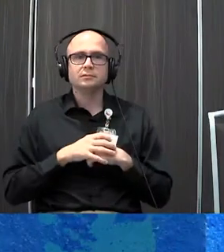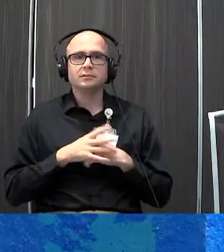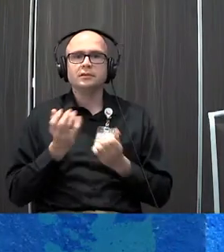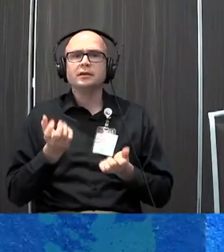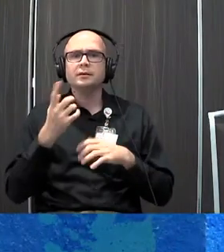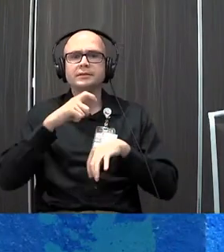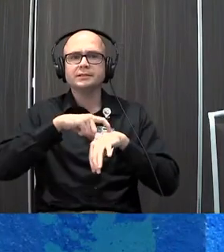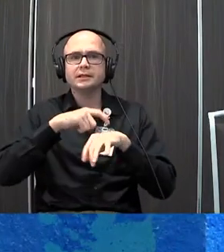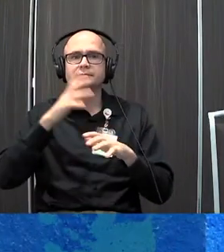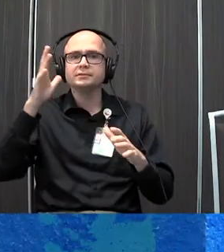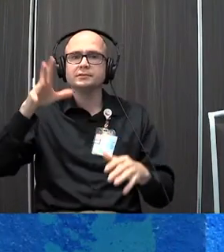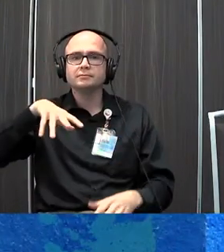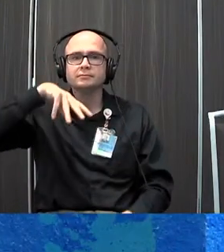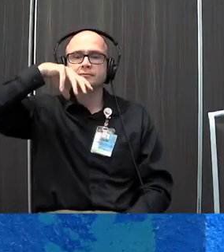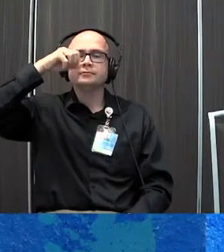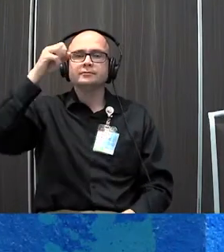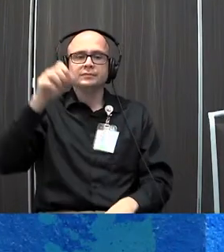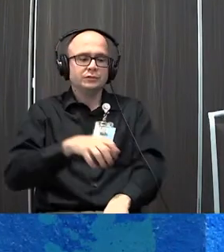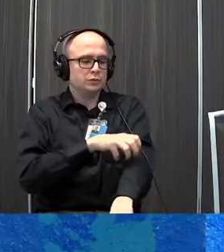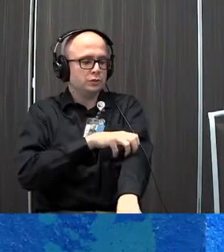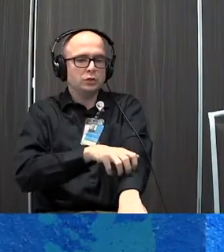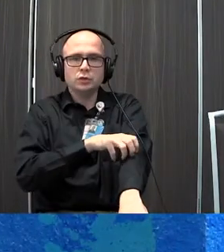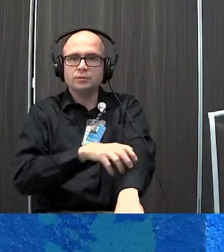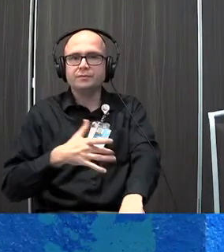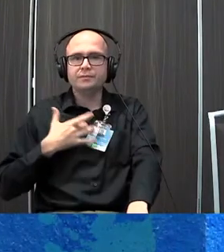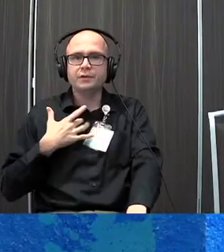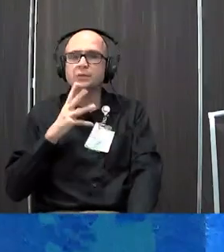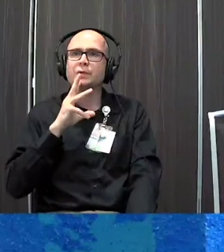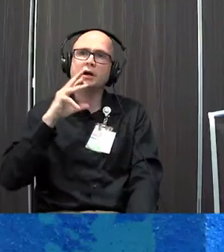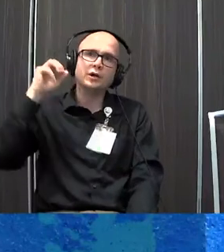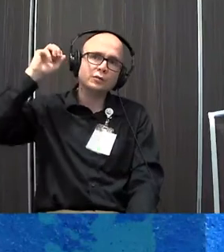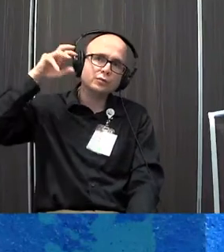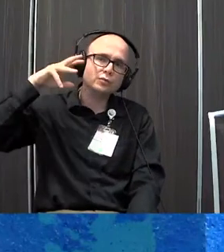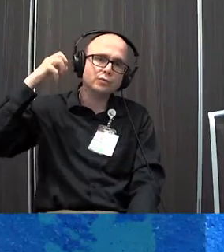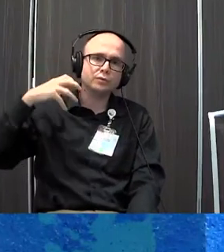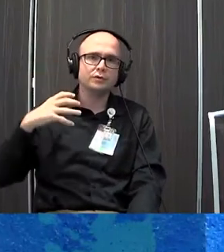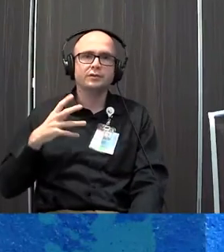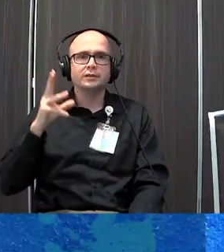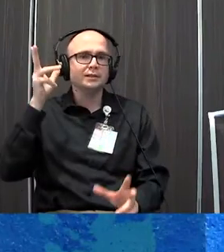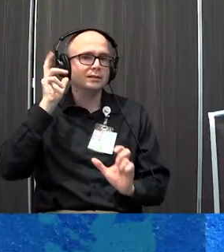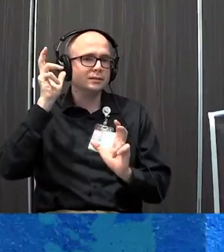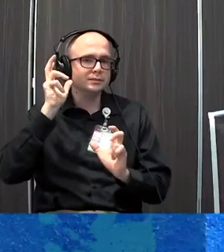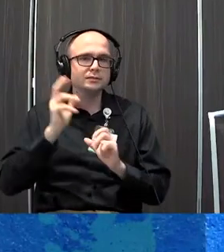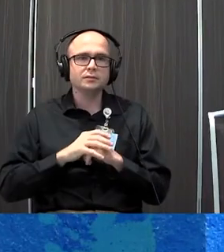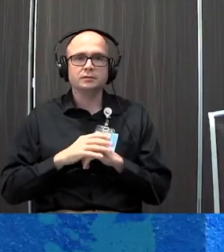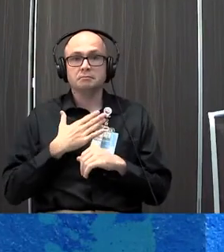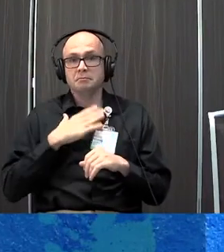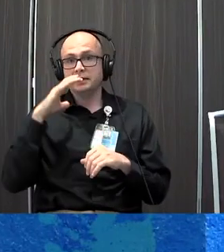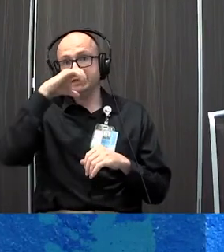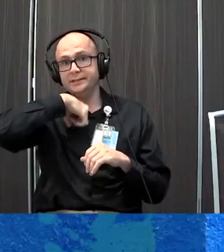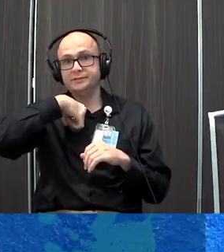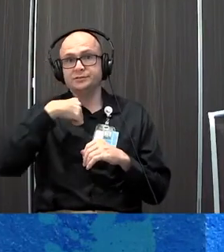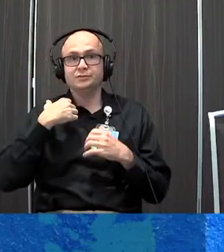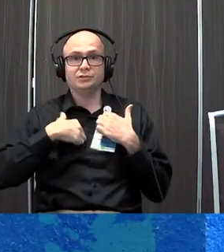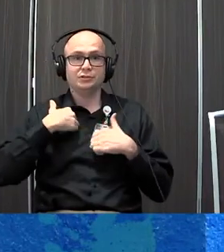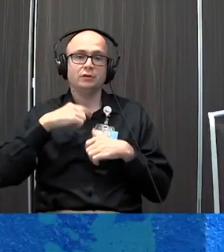shower? Smelling the soap, maybe feeling the water, listening to the sound of the water. I mean, my guess is when you're in the shower